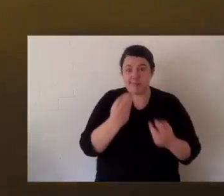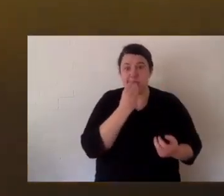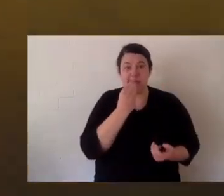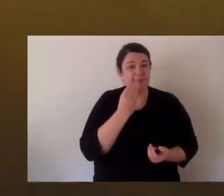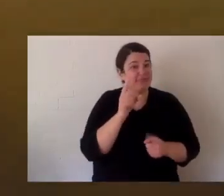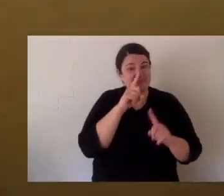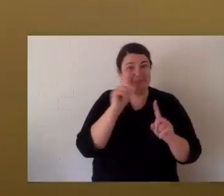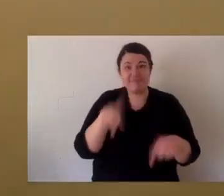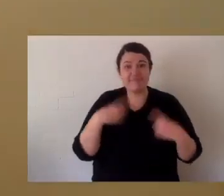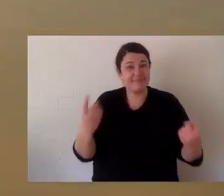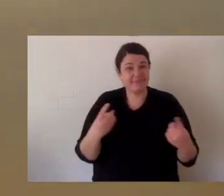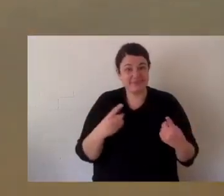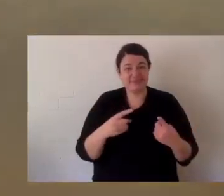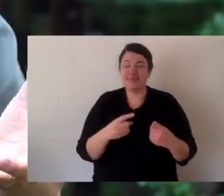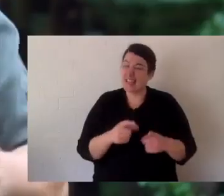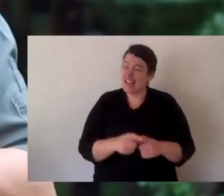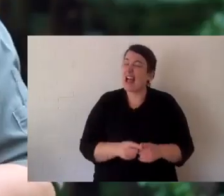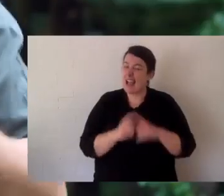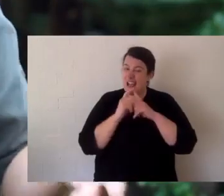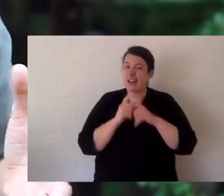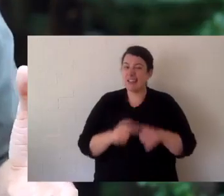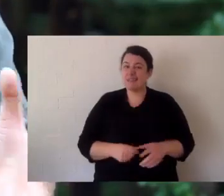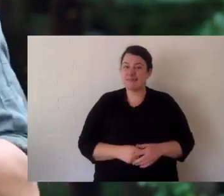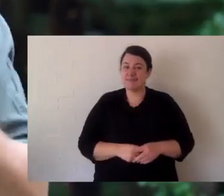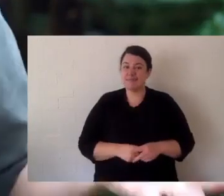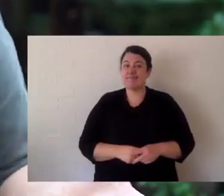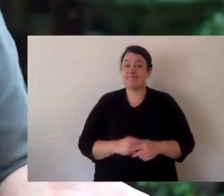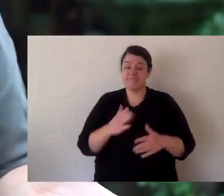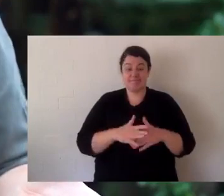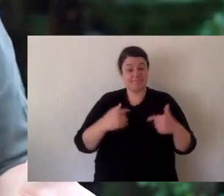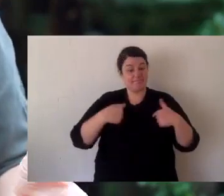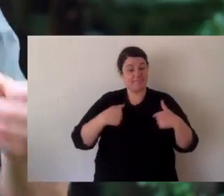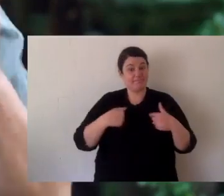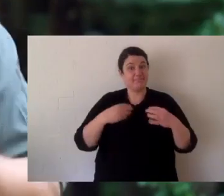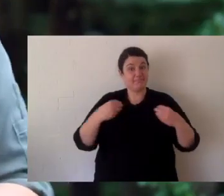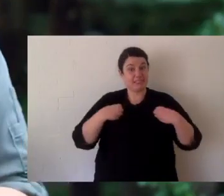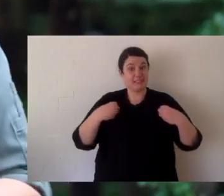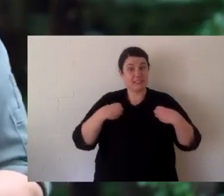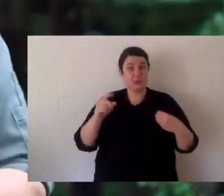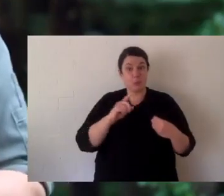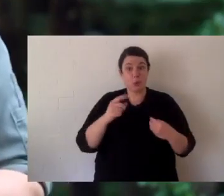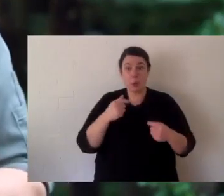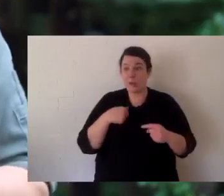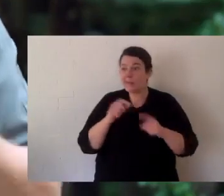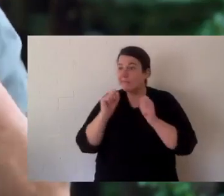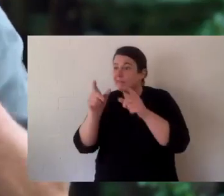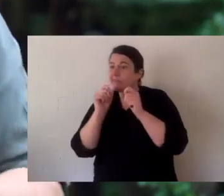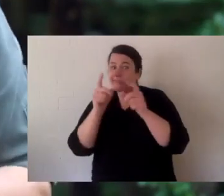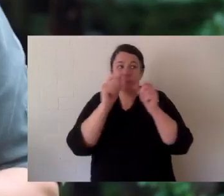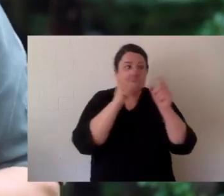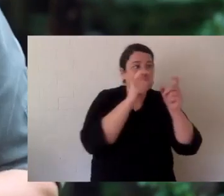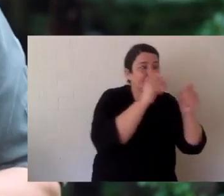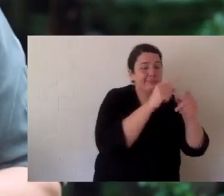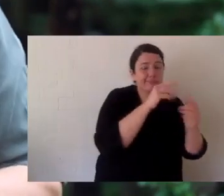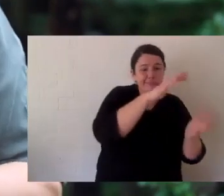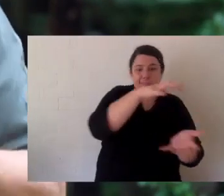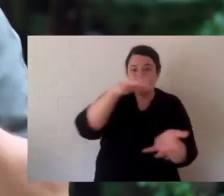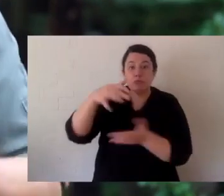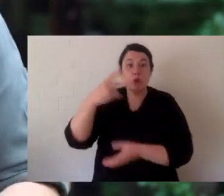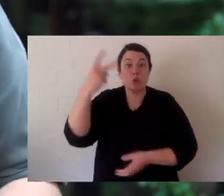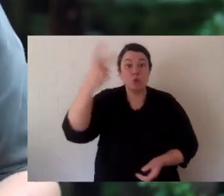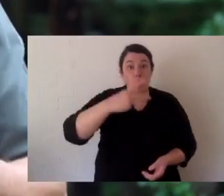turtles can't see, they can't breathe, they can't hunt, they can't find their food and it's a really big problem. So Aussie Ark,